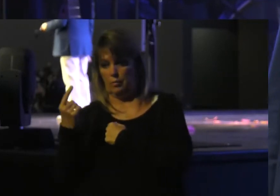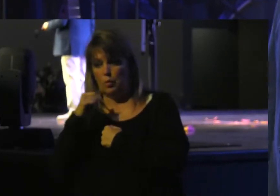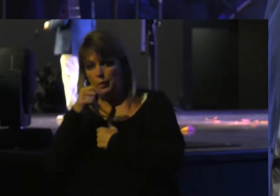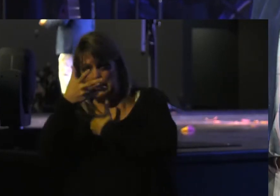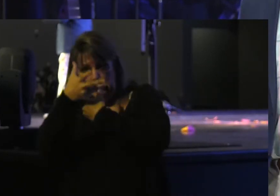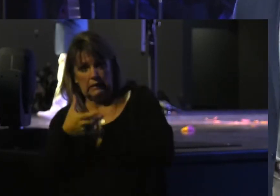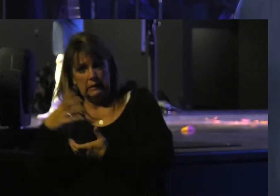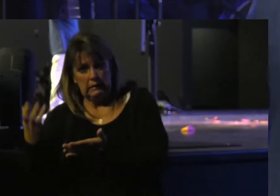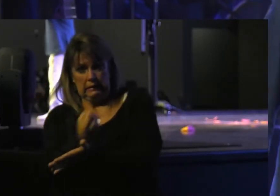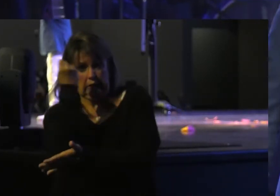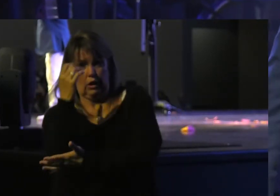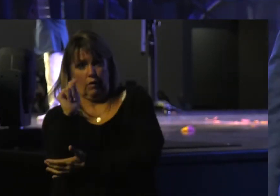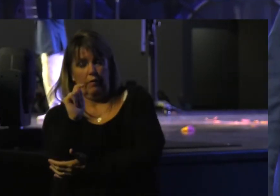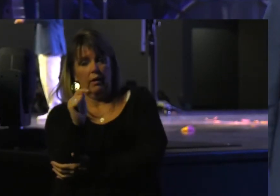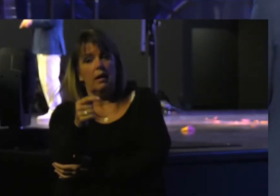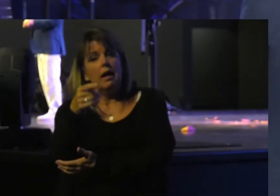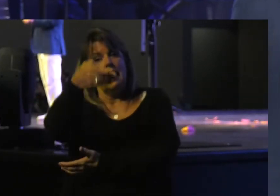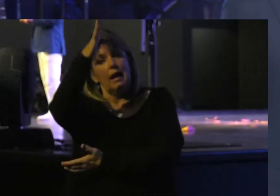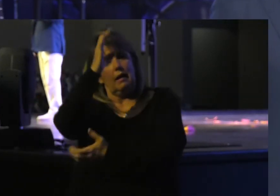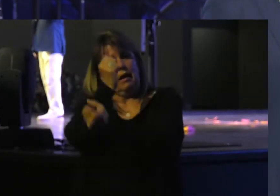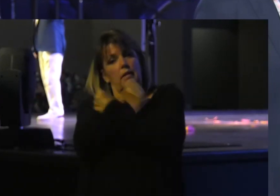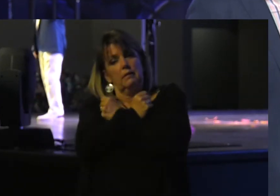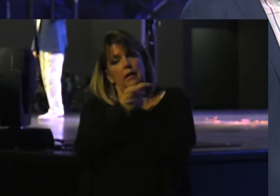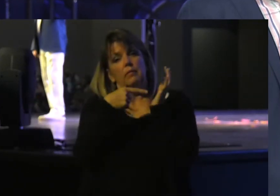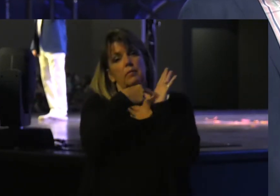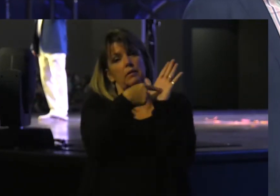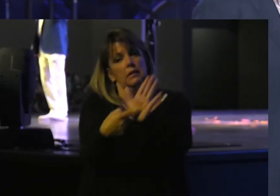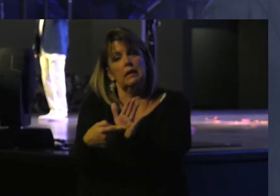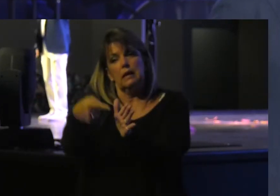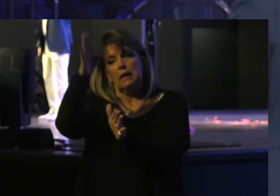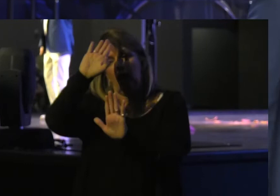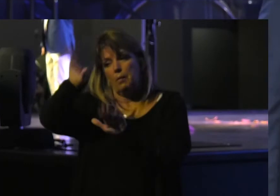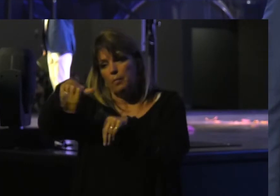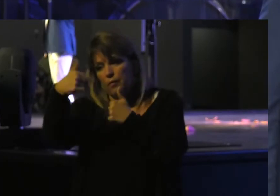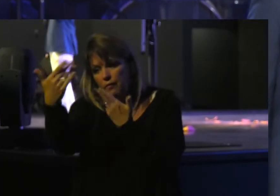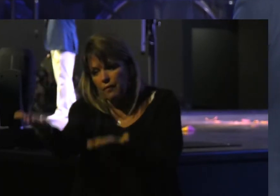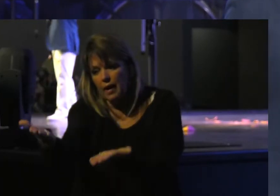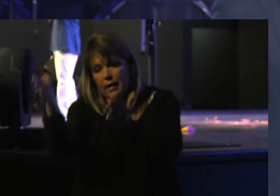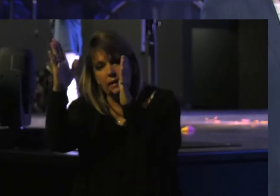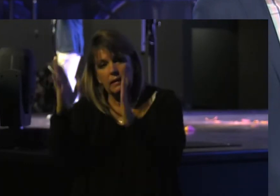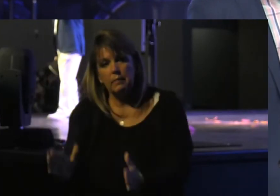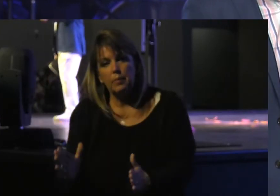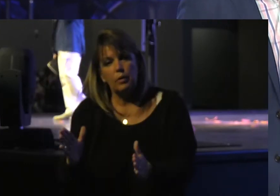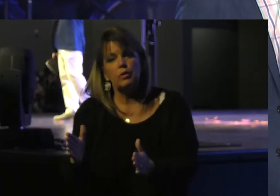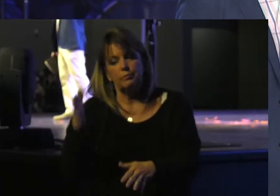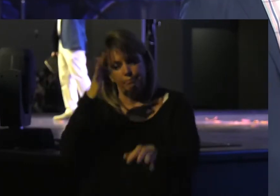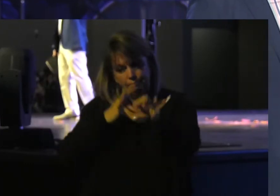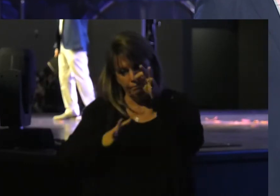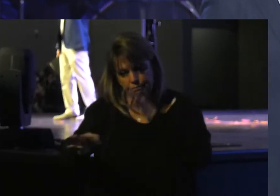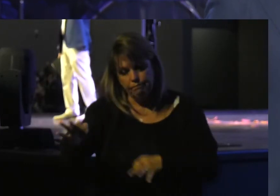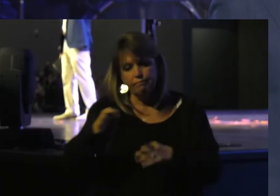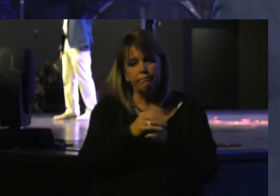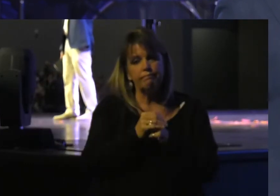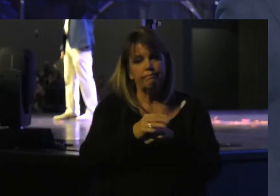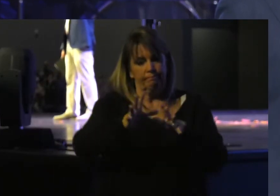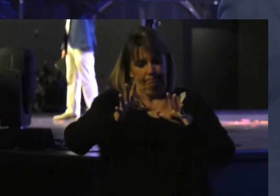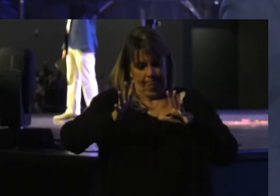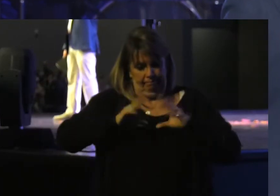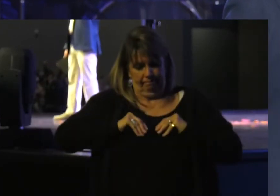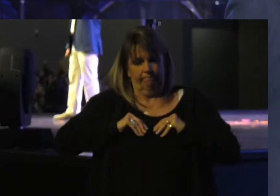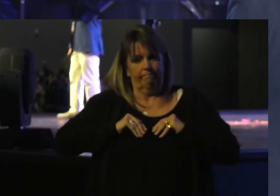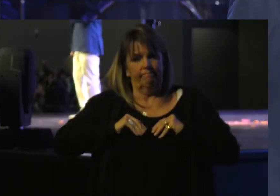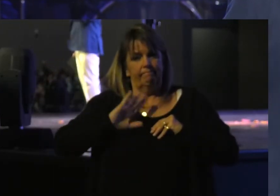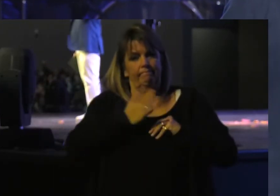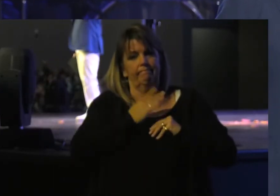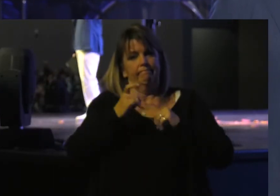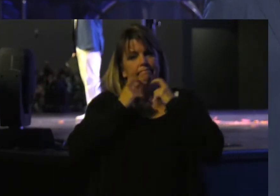deserve It And the Love of God Is displayed By God Providing The person In our Place To take Upon himself Our